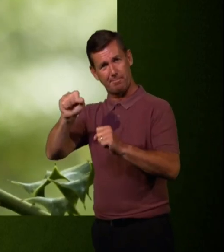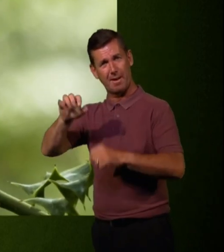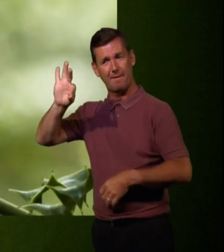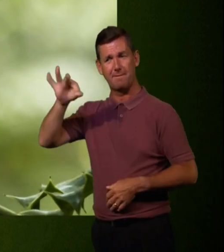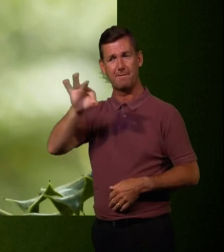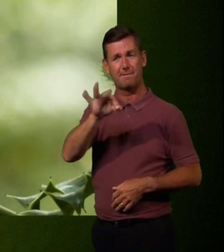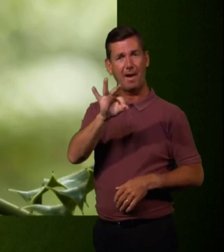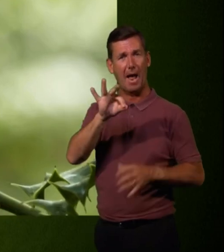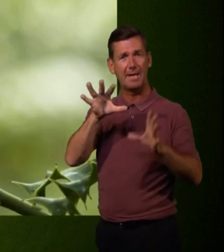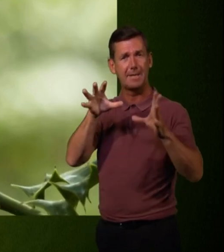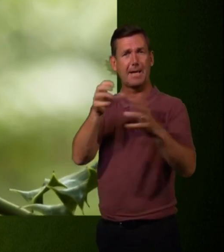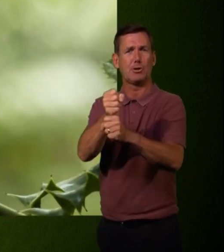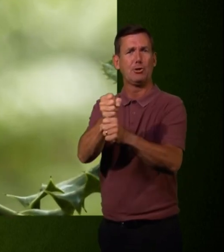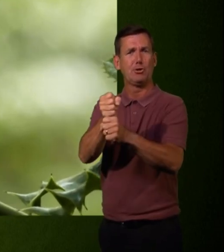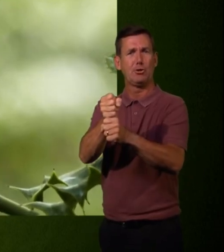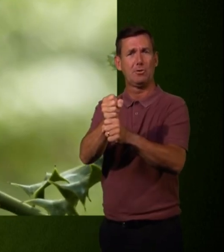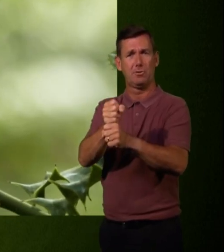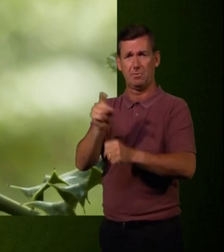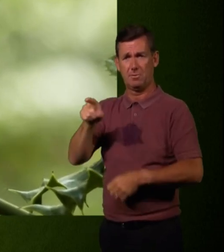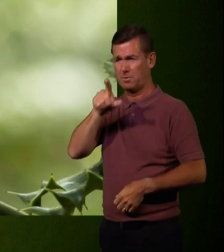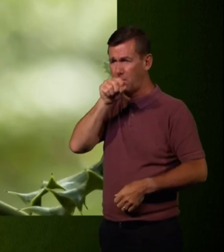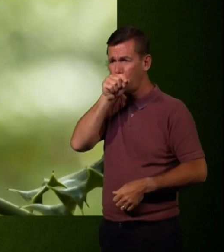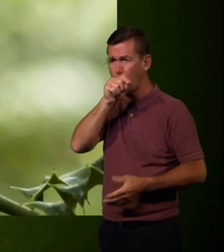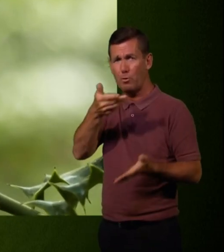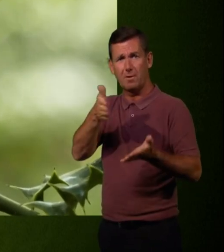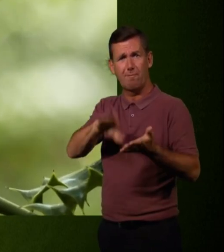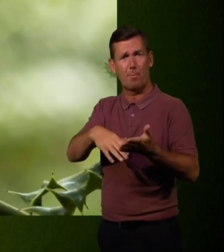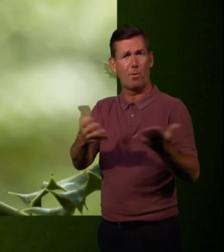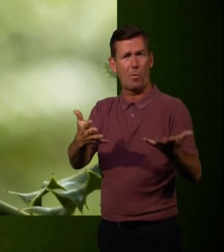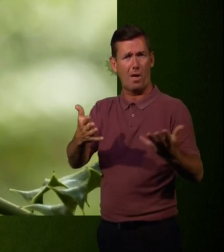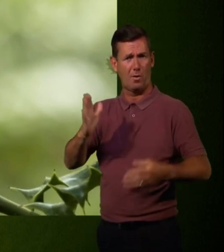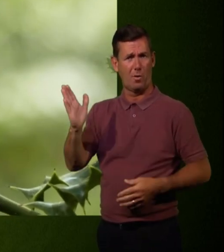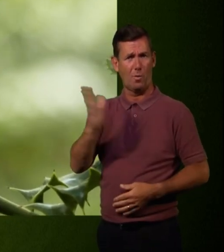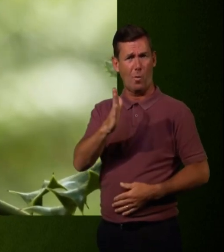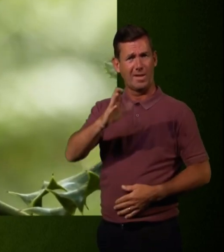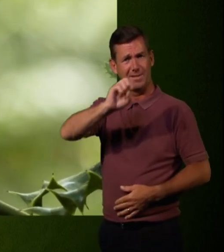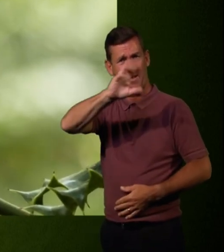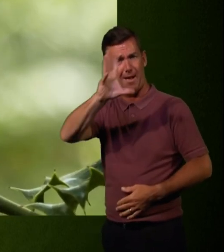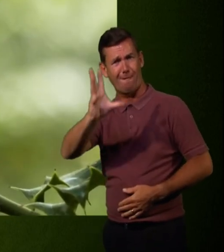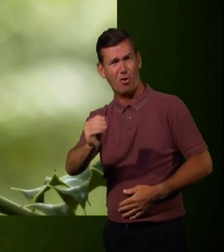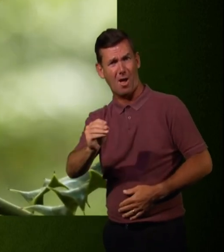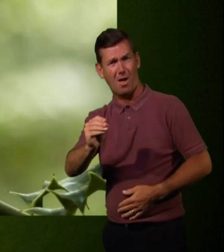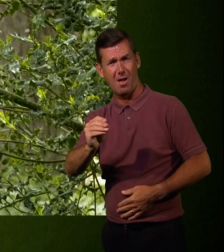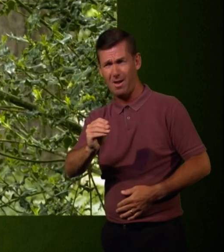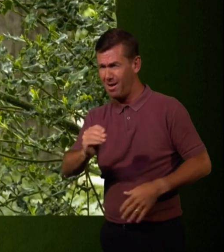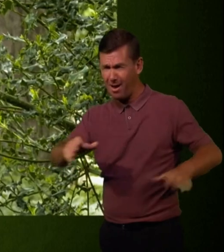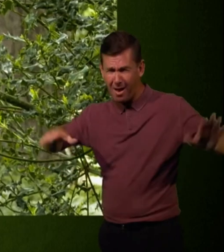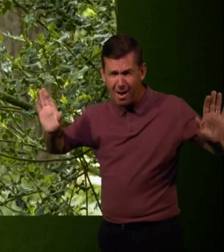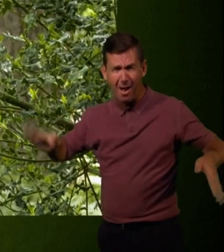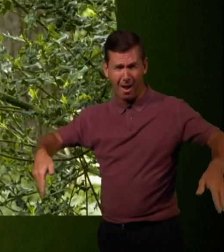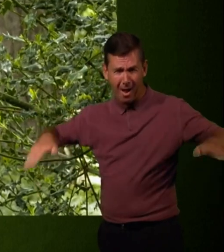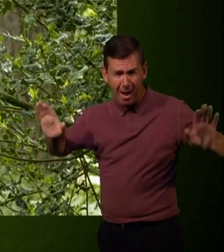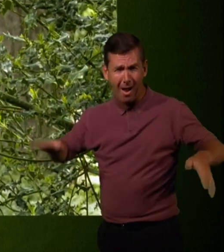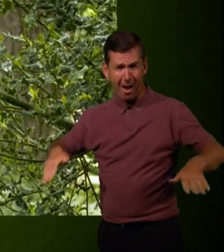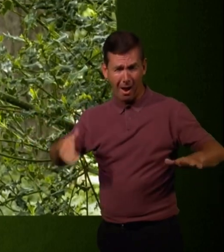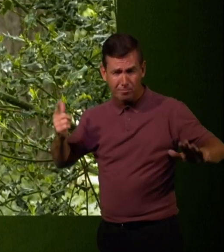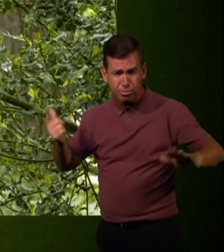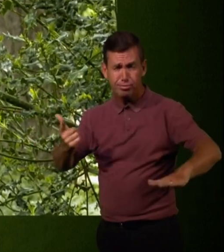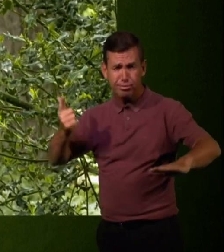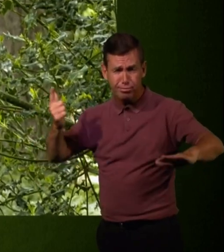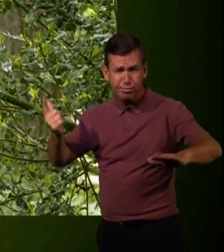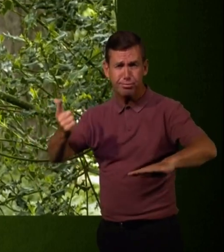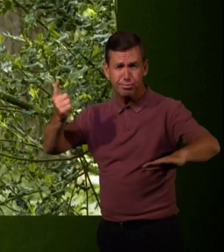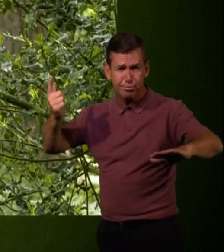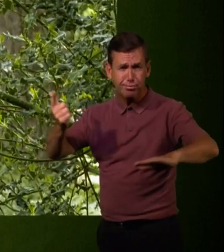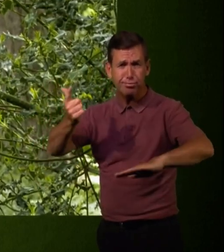birds migrate all the way from Africa from West Africa. They make an enormous journey which includes spanning and